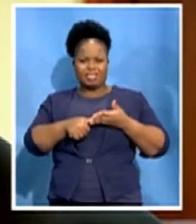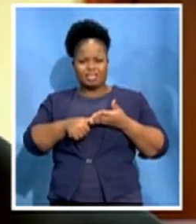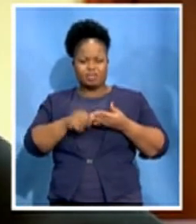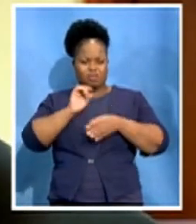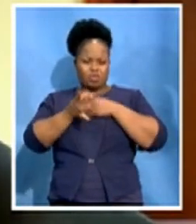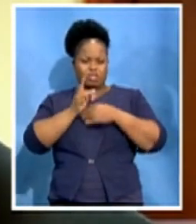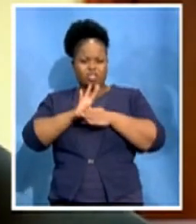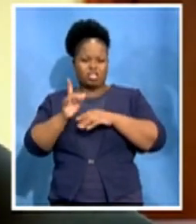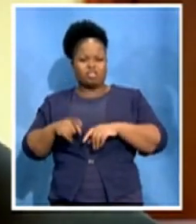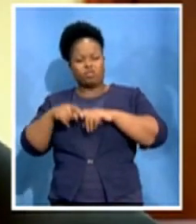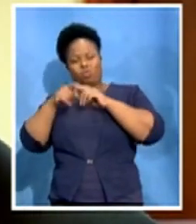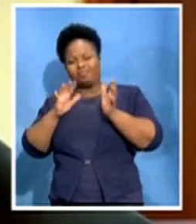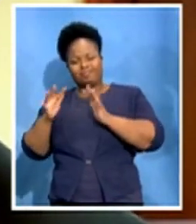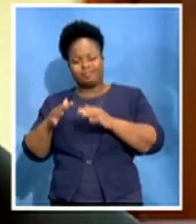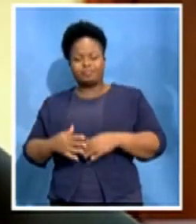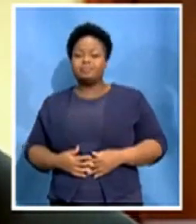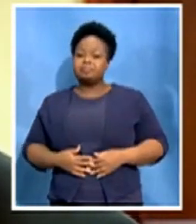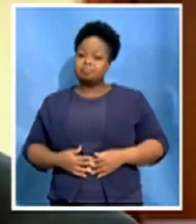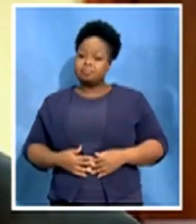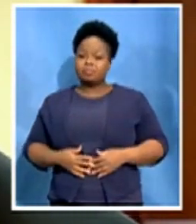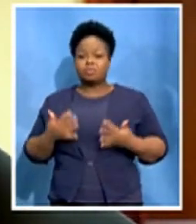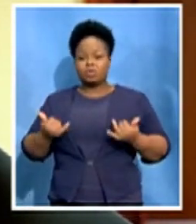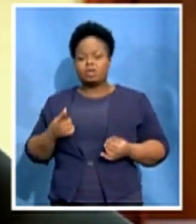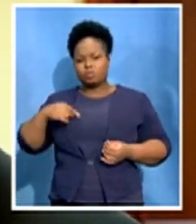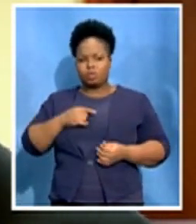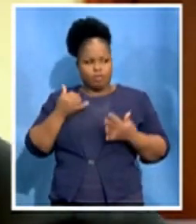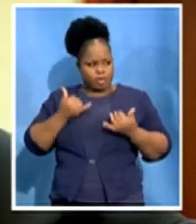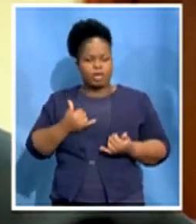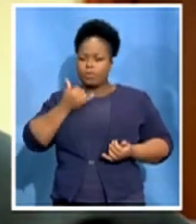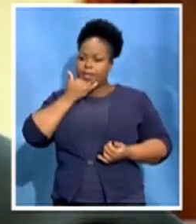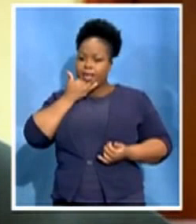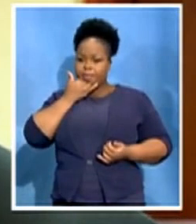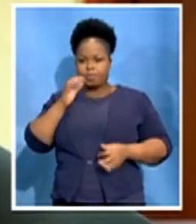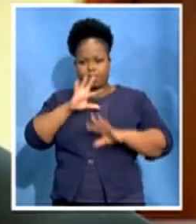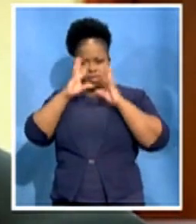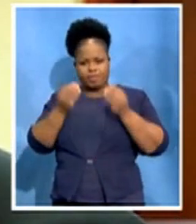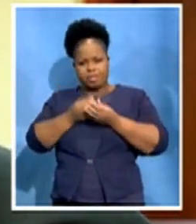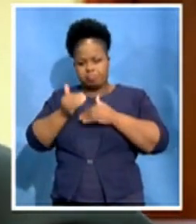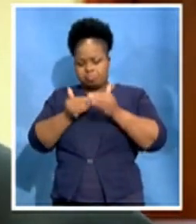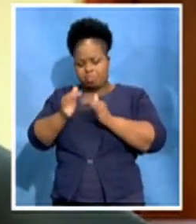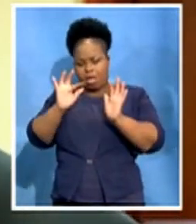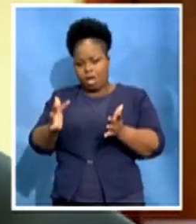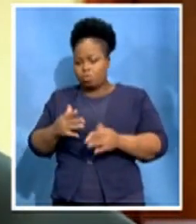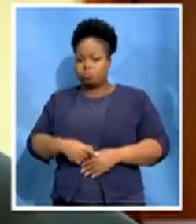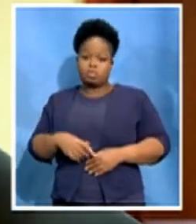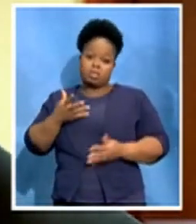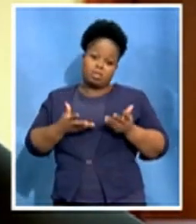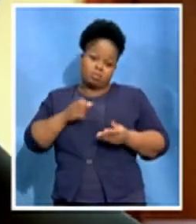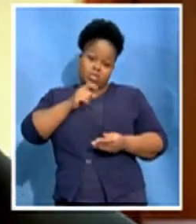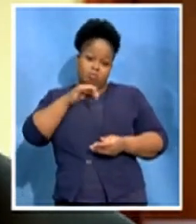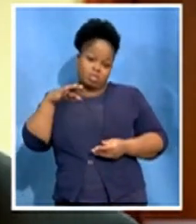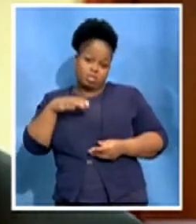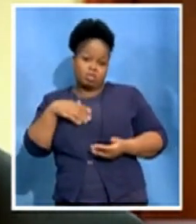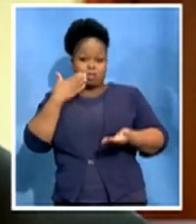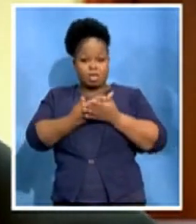So we are happy at this point in time on how it's going to proceed, whether the SABC is going to take our input and members' input and